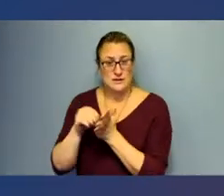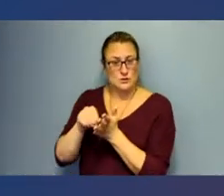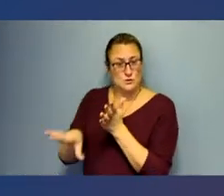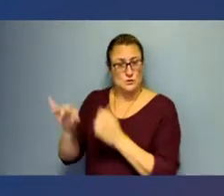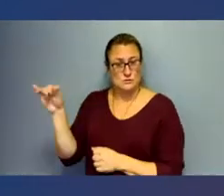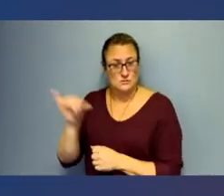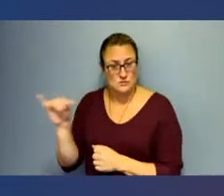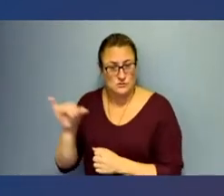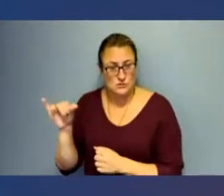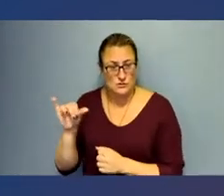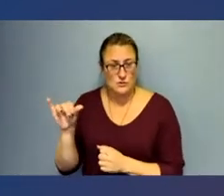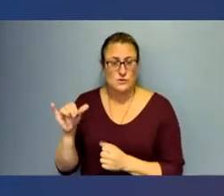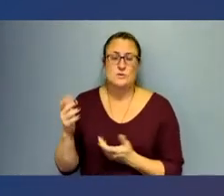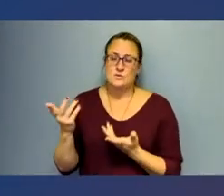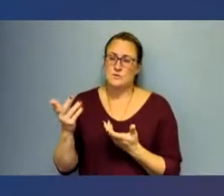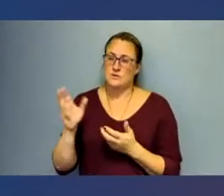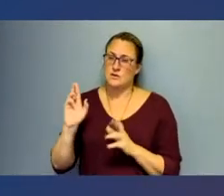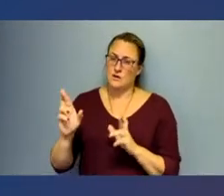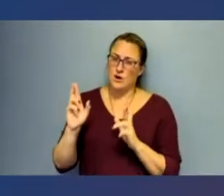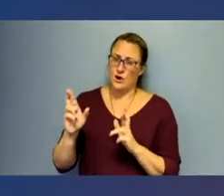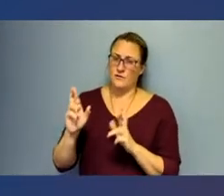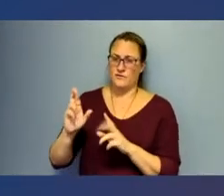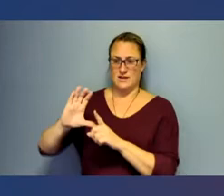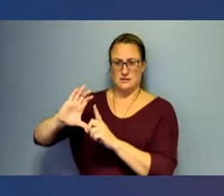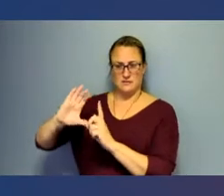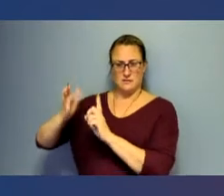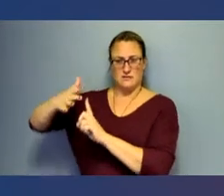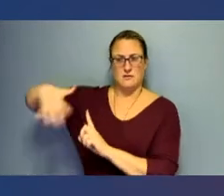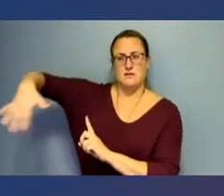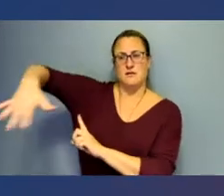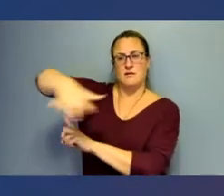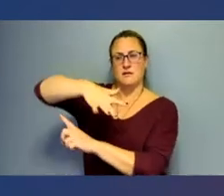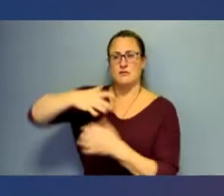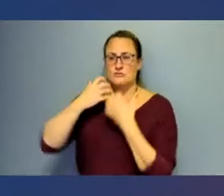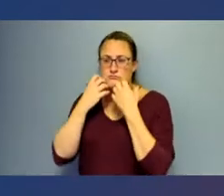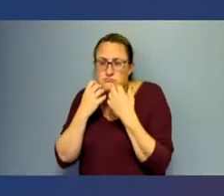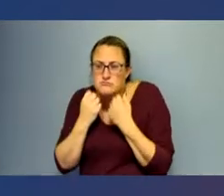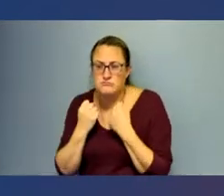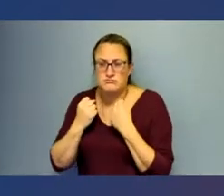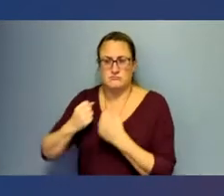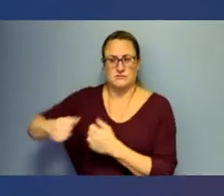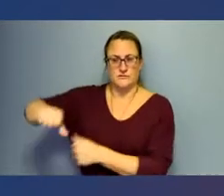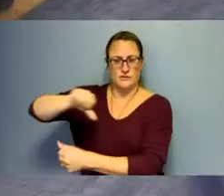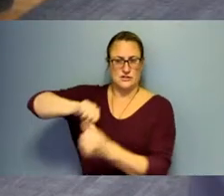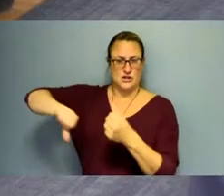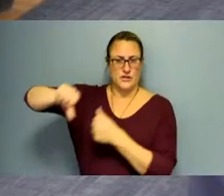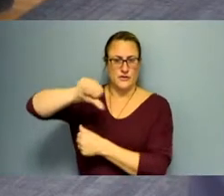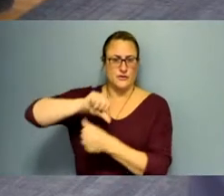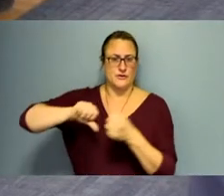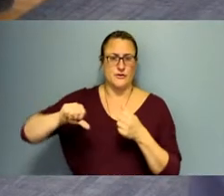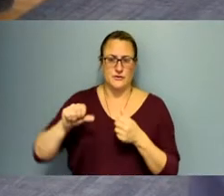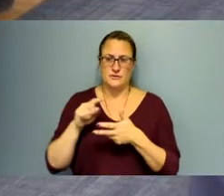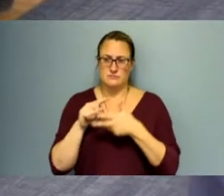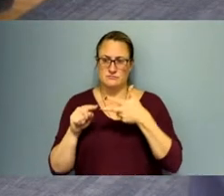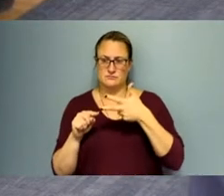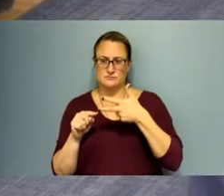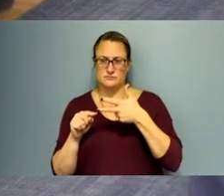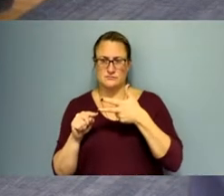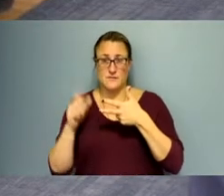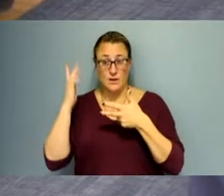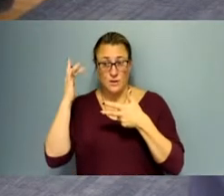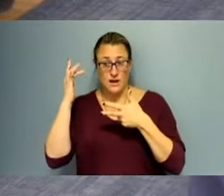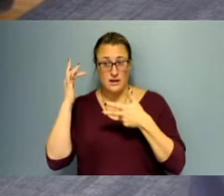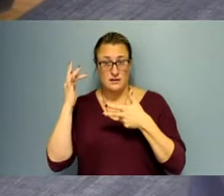and that we create a culture of care. Right? Because everybody, regardless of where they are affiliated, they